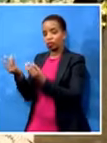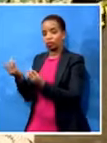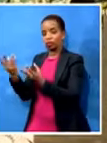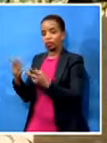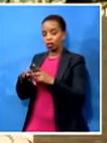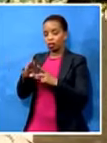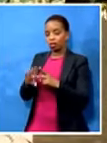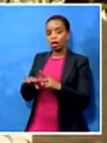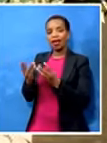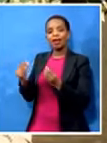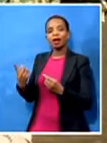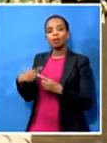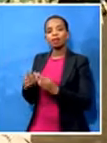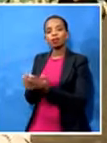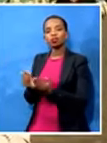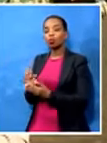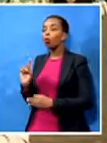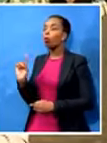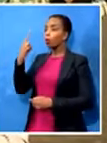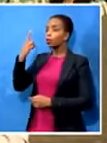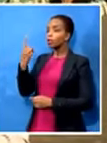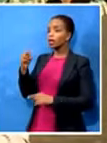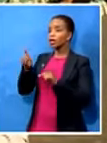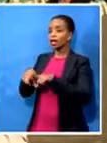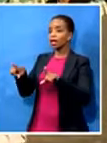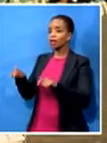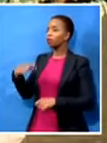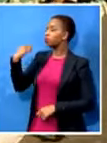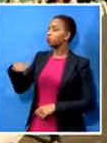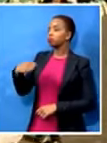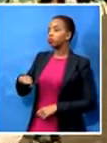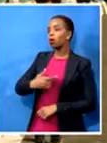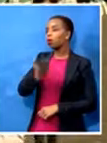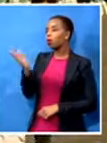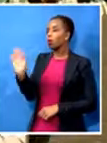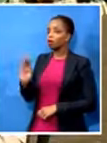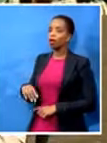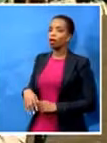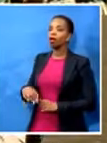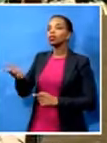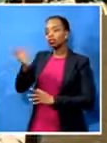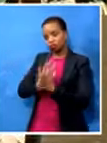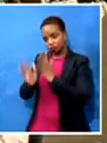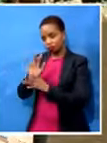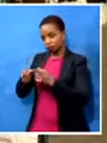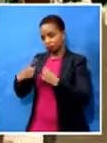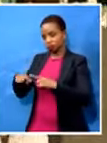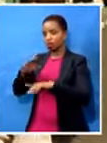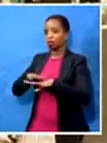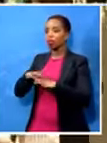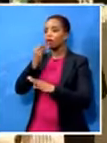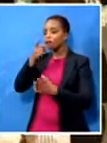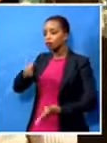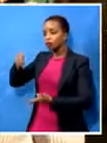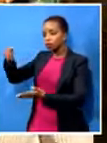over. But just give us some of the stats and who you've partnered with. I know there's Boxer, Hampers, just the scale of this. Yeah, the numbers